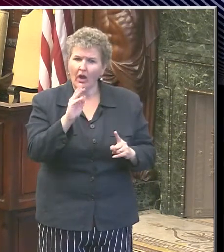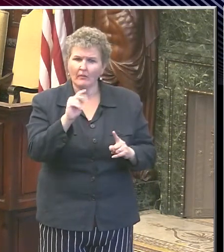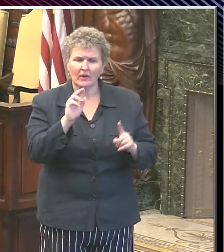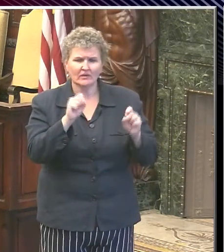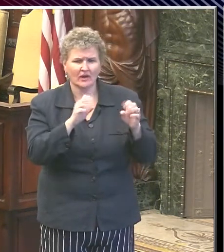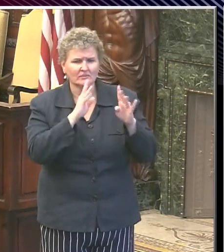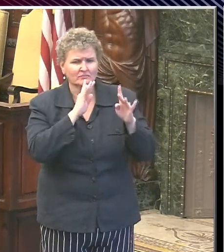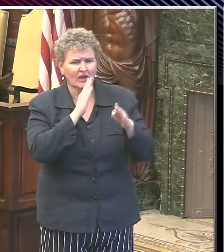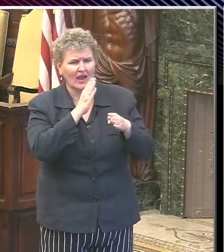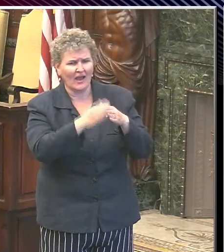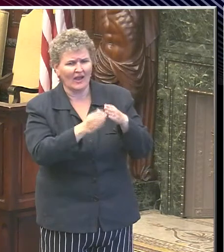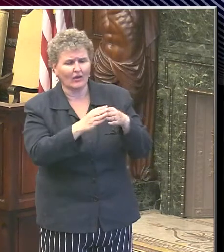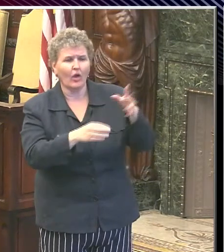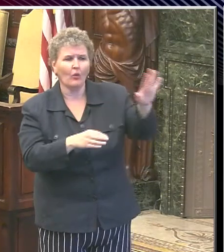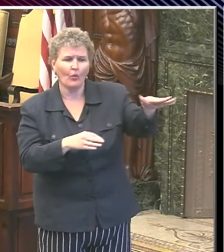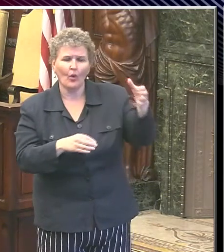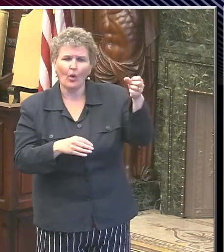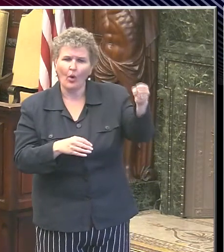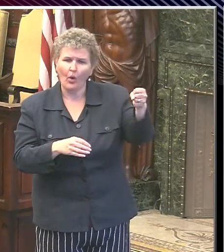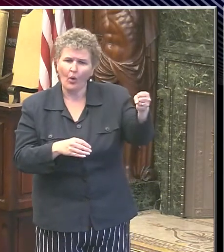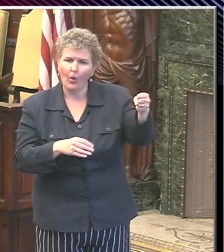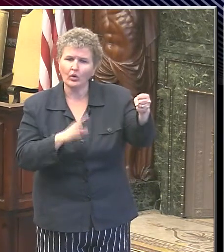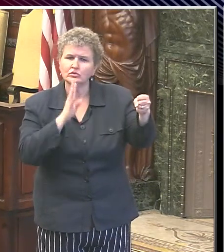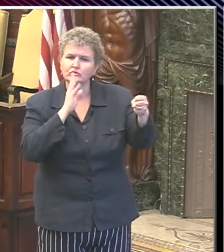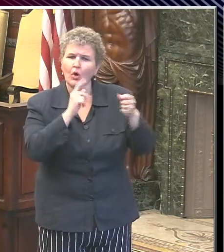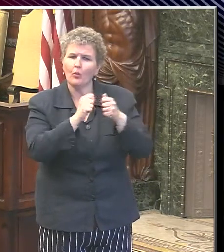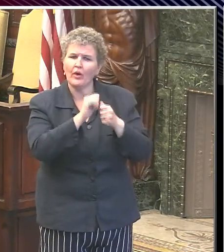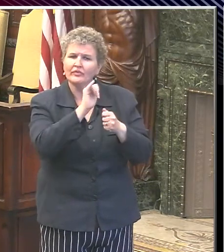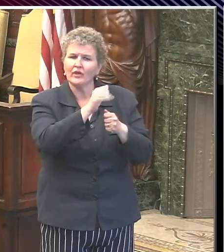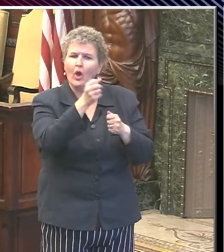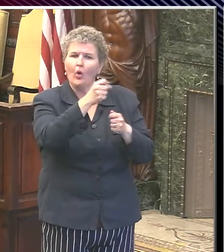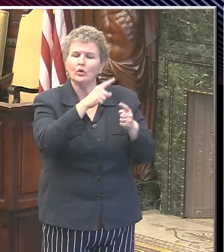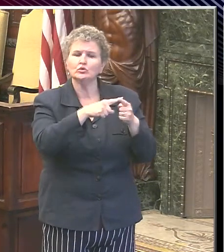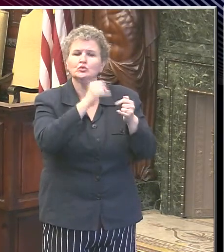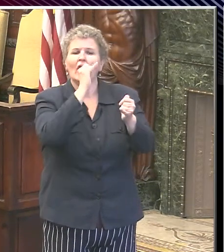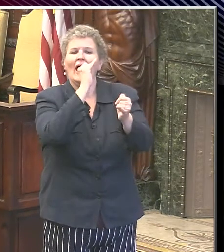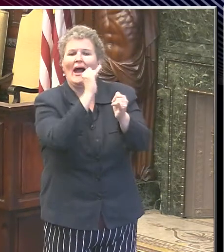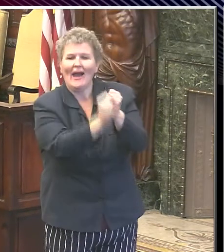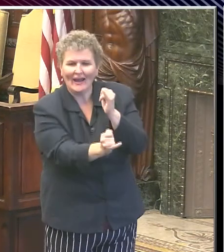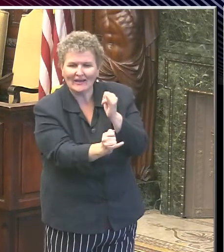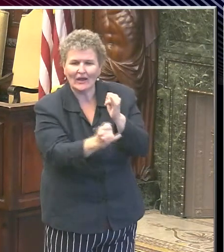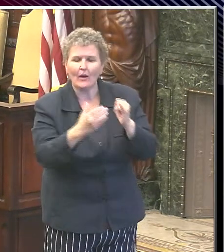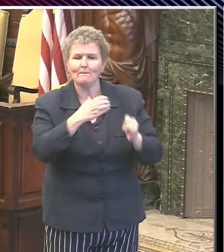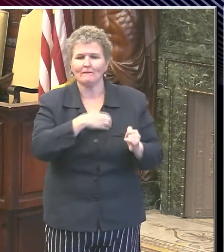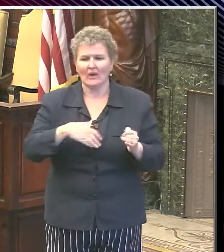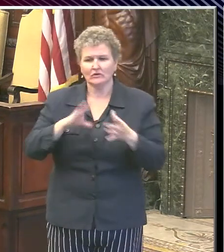yeah. We will hold that. Thank you, Armando. We will hold that till the end. Okay. Thank you.